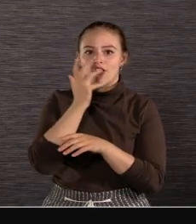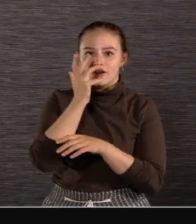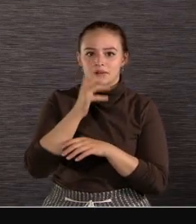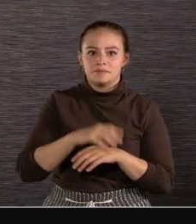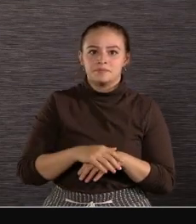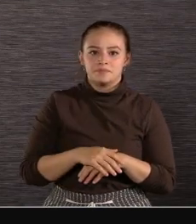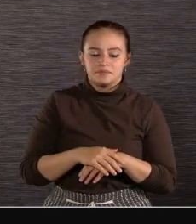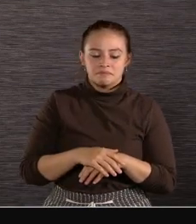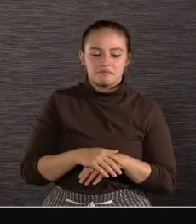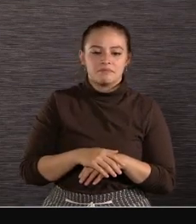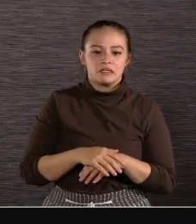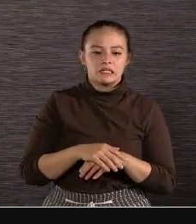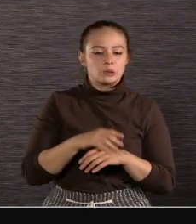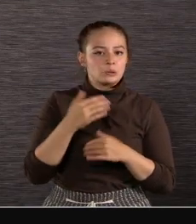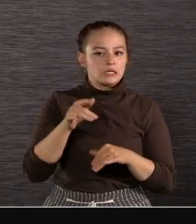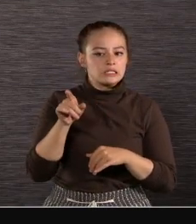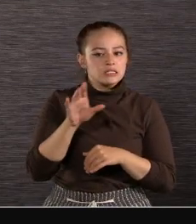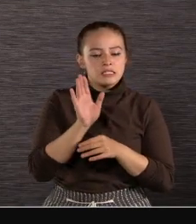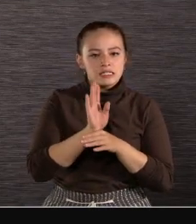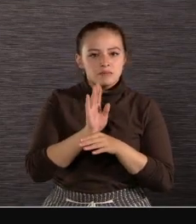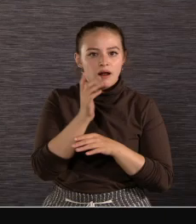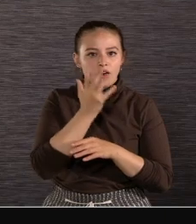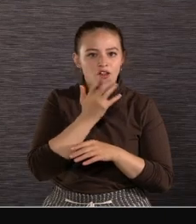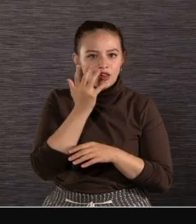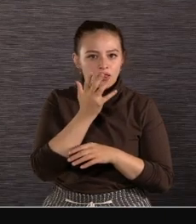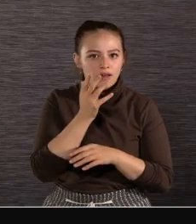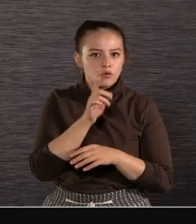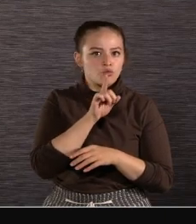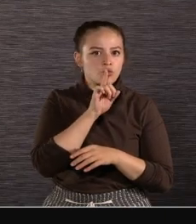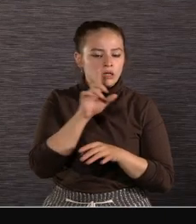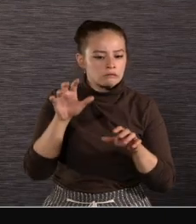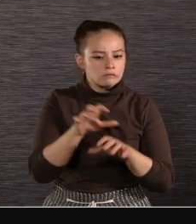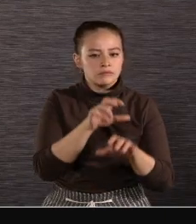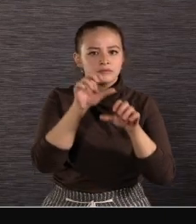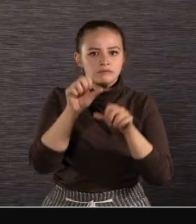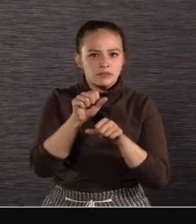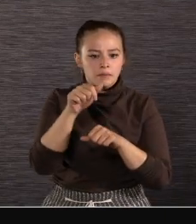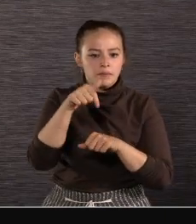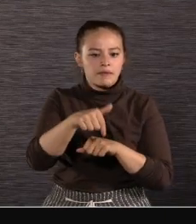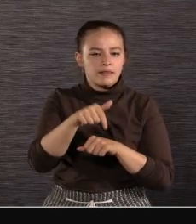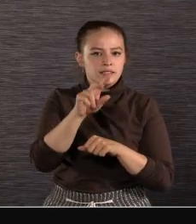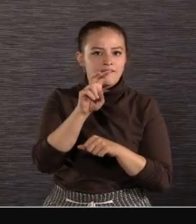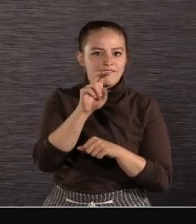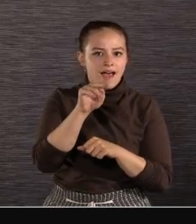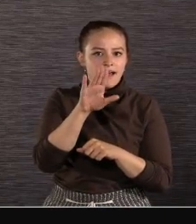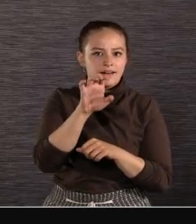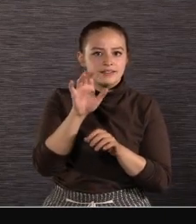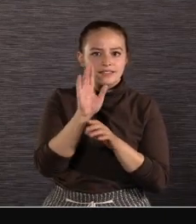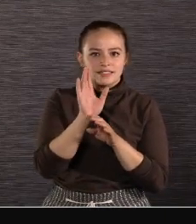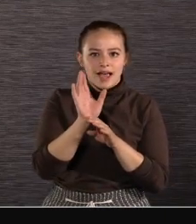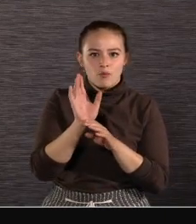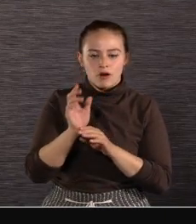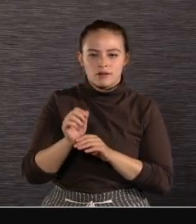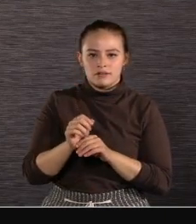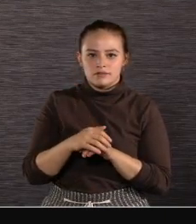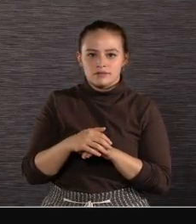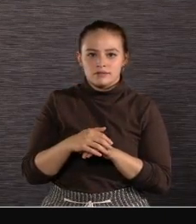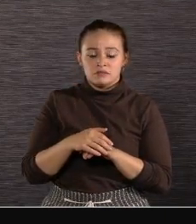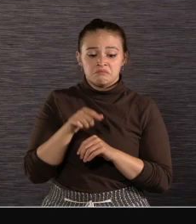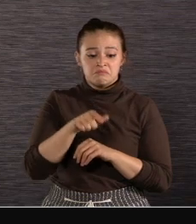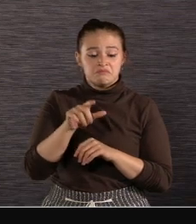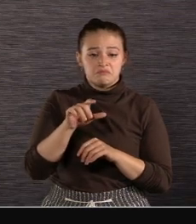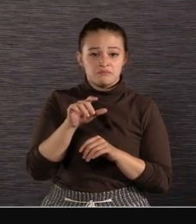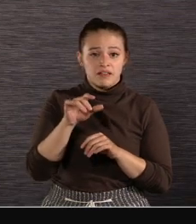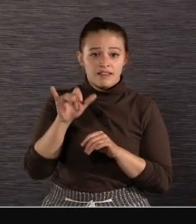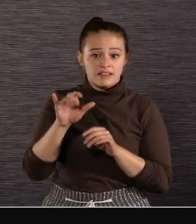levels of cinematography Filmmakers and productions have widely adopted our powerhouse Venice cameras Venice is now embraced as the